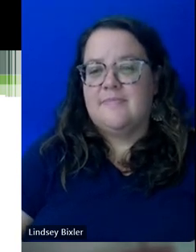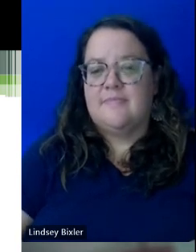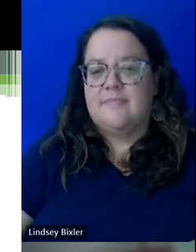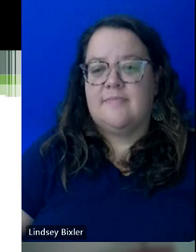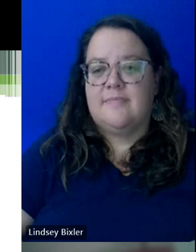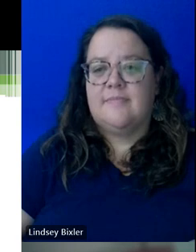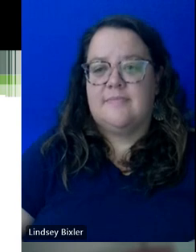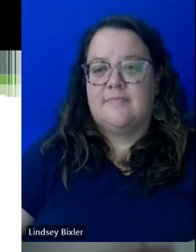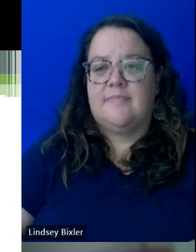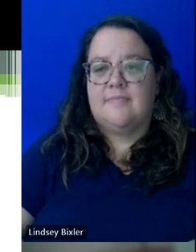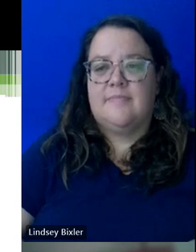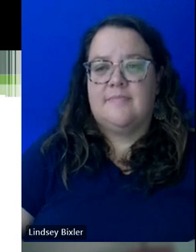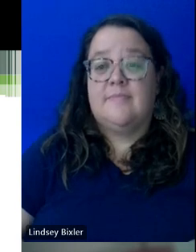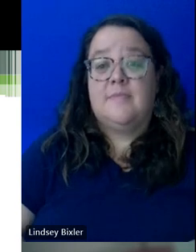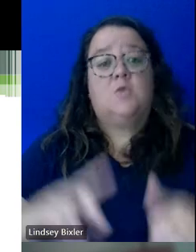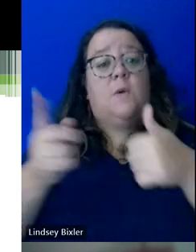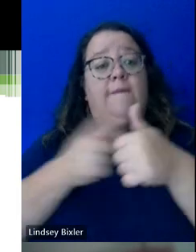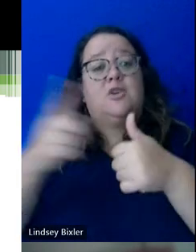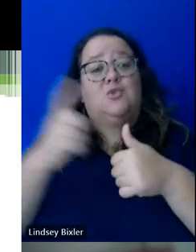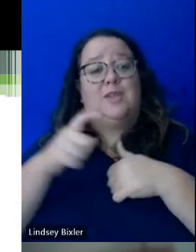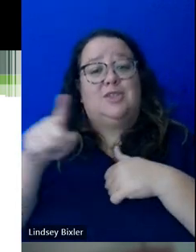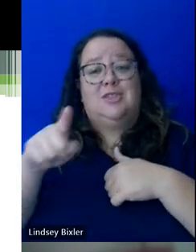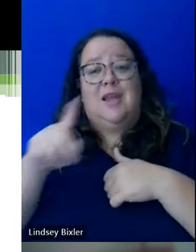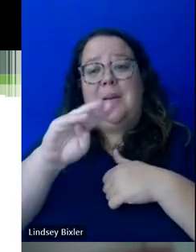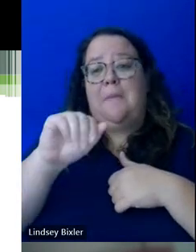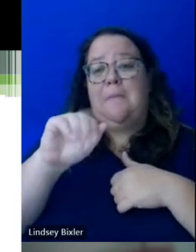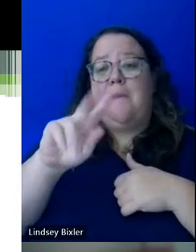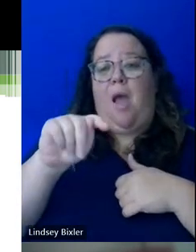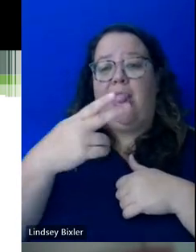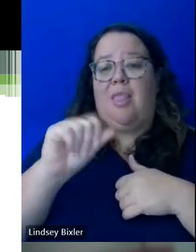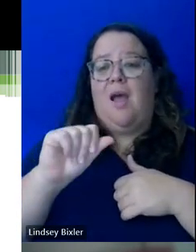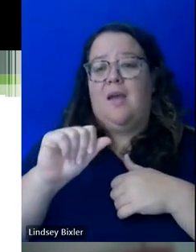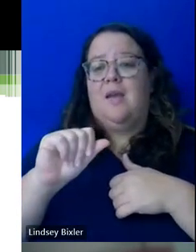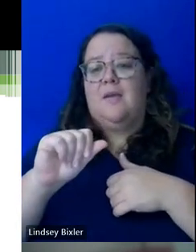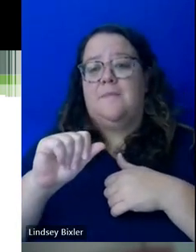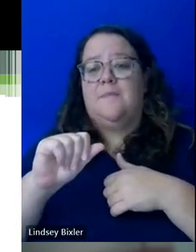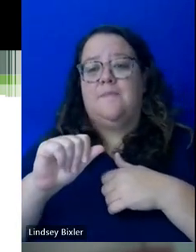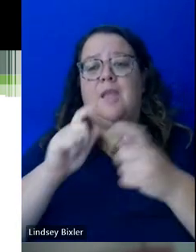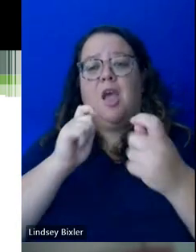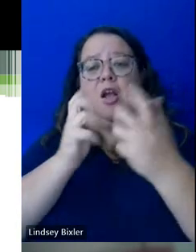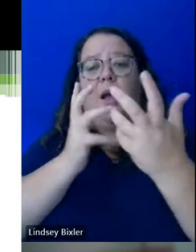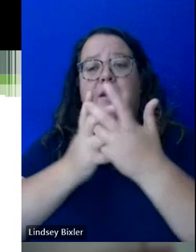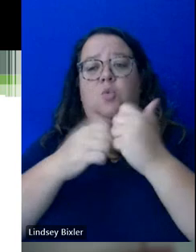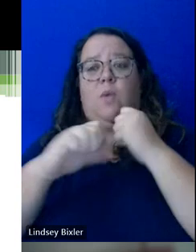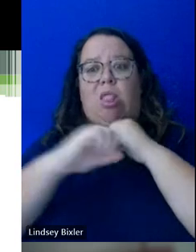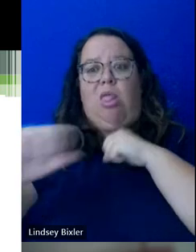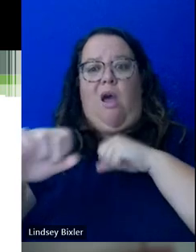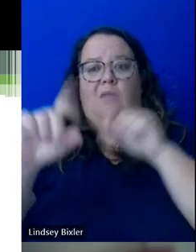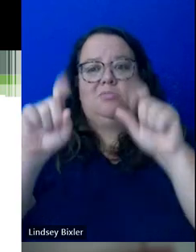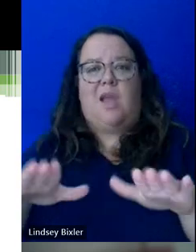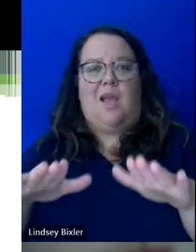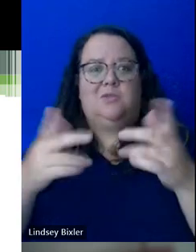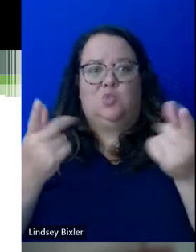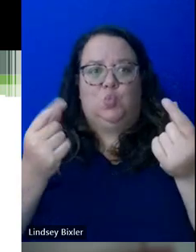Okay, so, first question here from Martha about an accommodation of longer test time. How does that work?